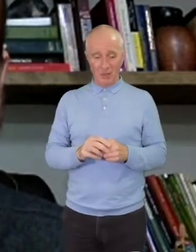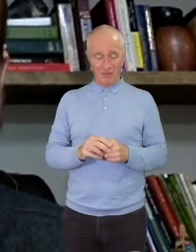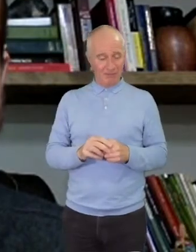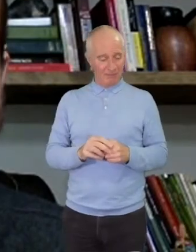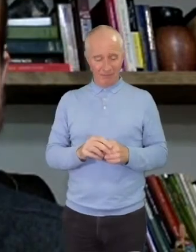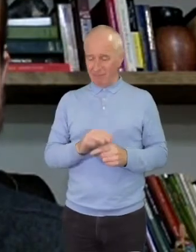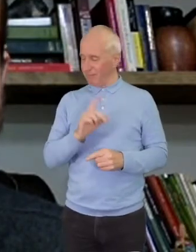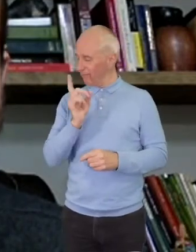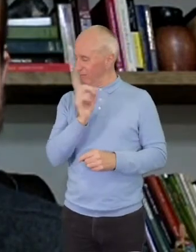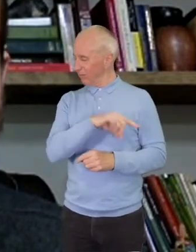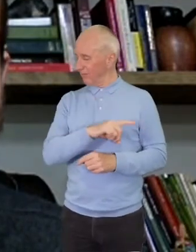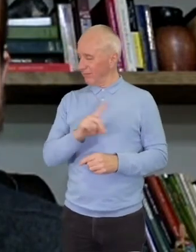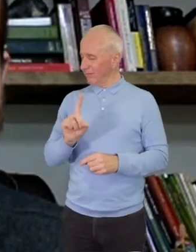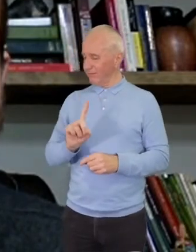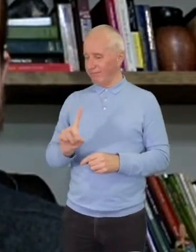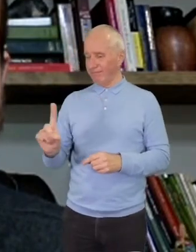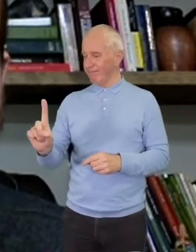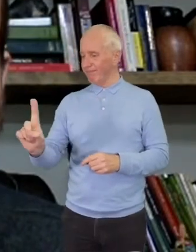side.